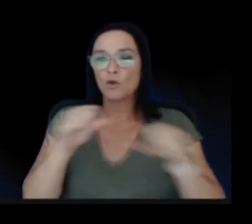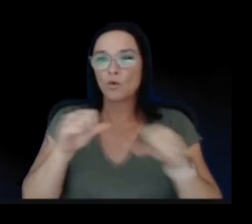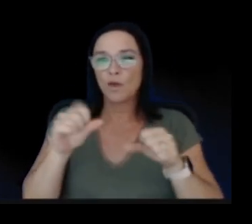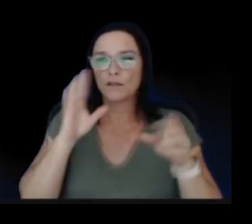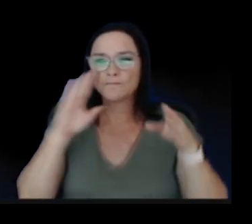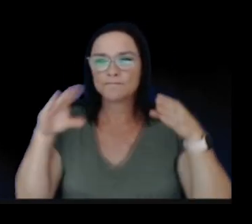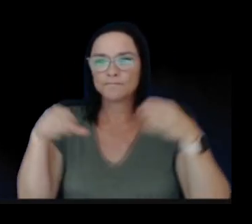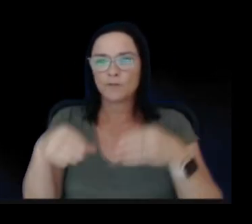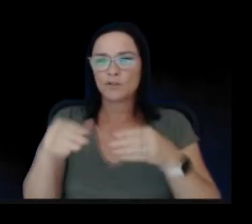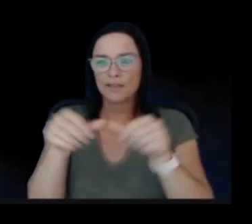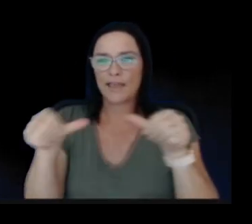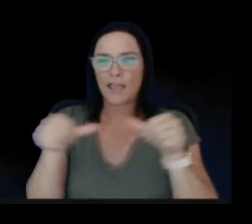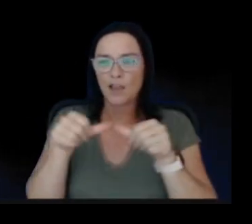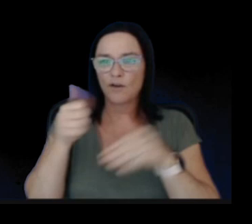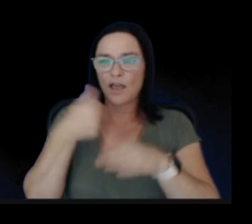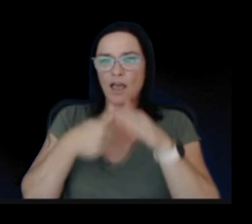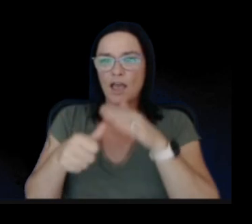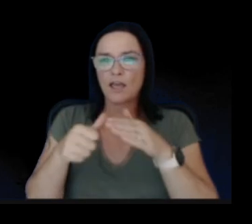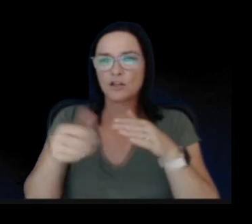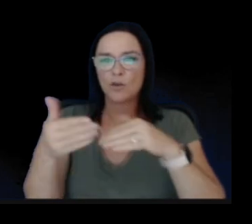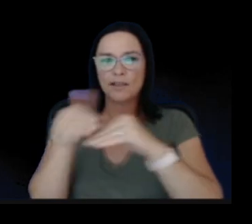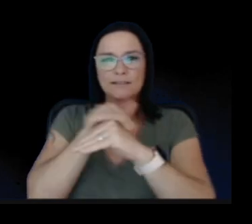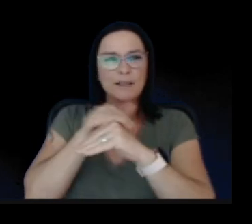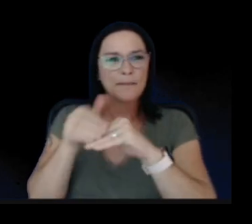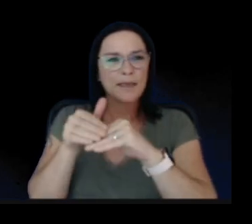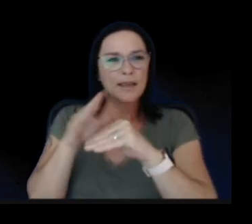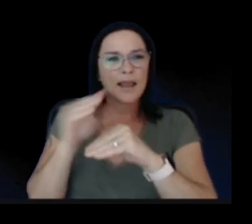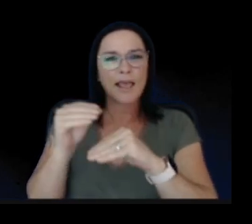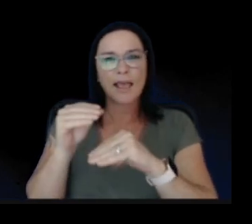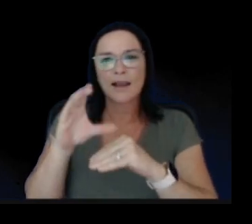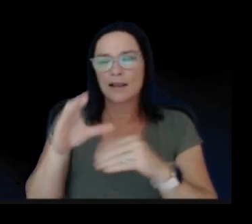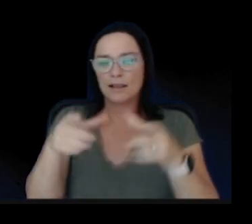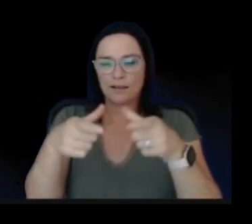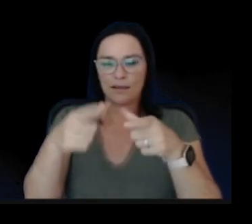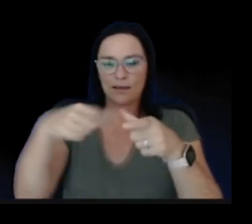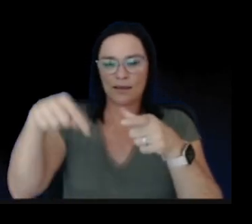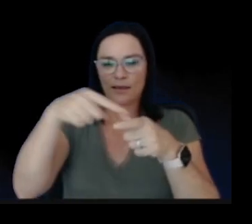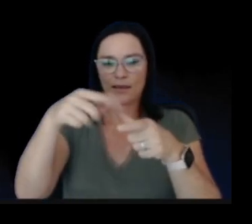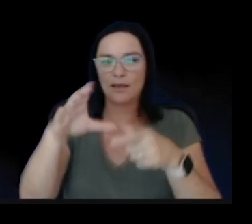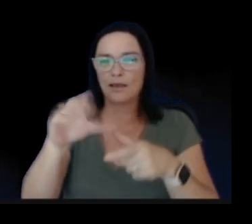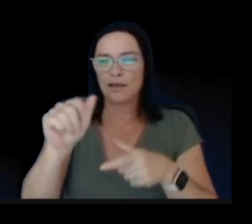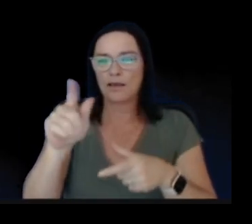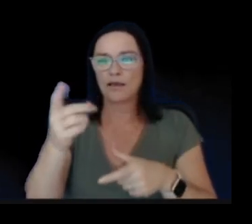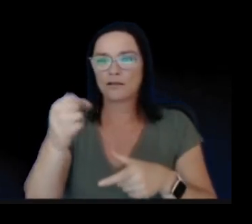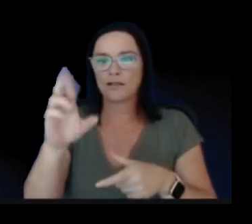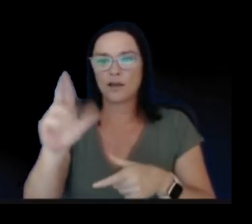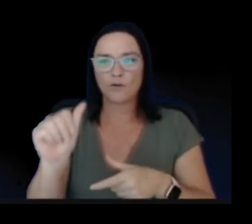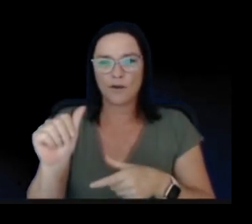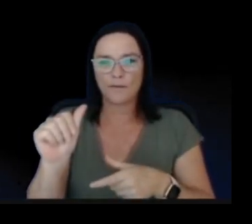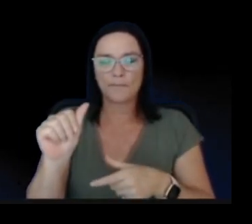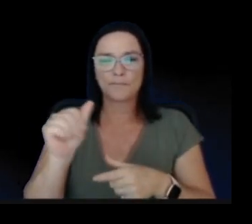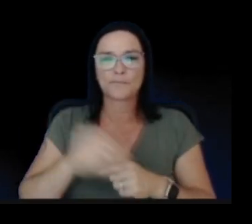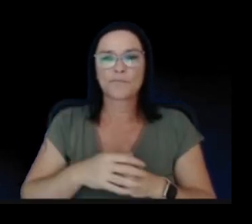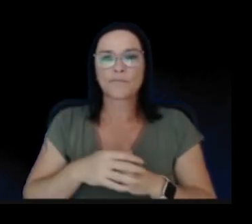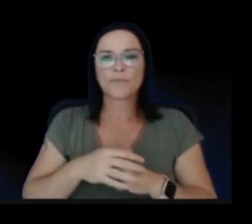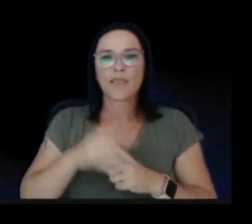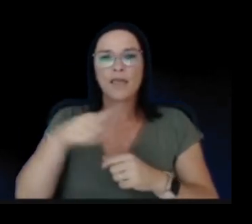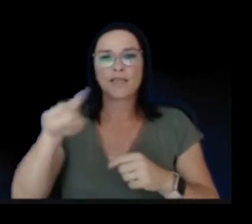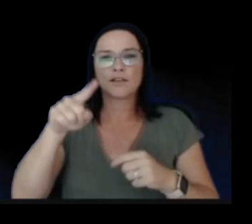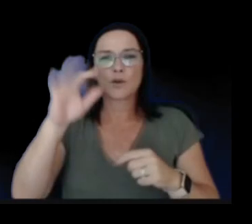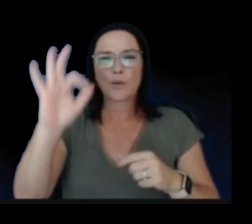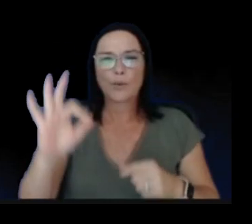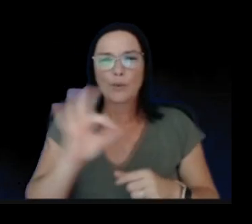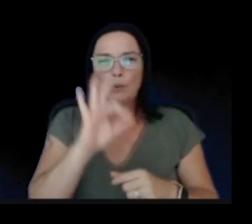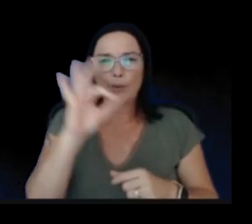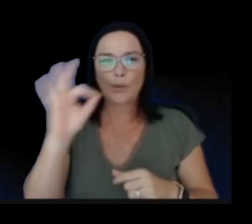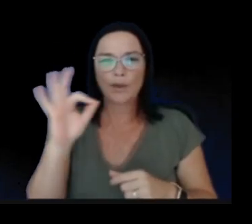areas beneath the summit and south caldera. Here is the last week of earthquakes plotted by depth, colored by